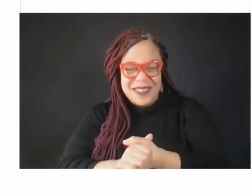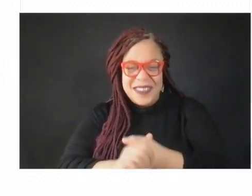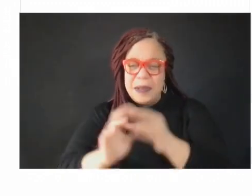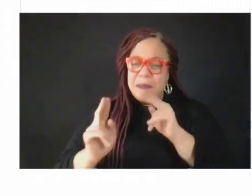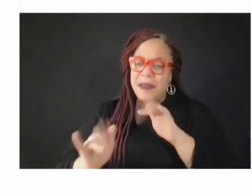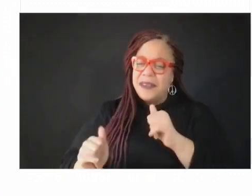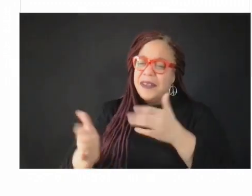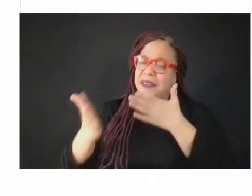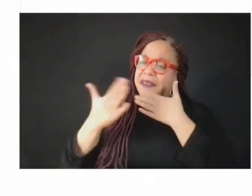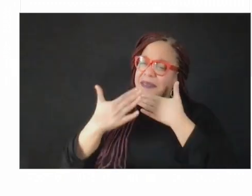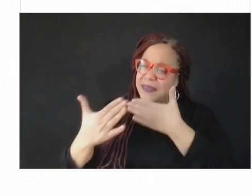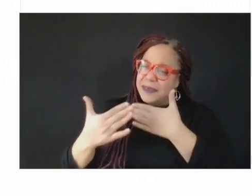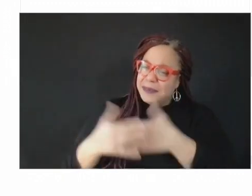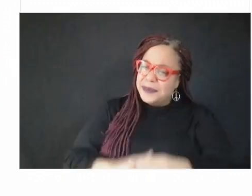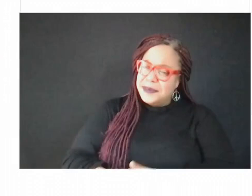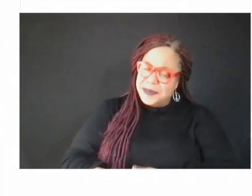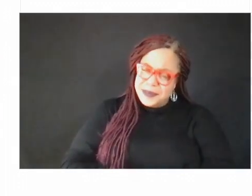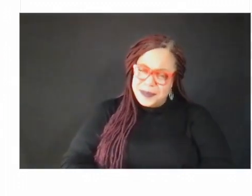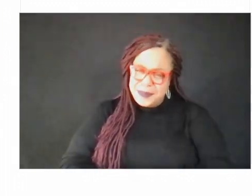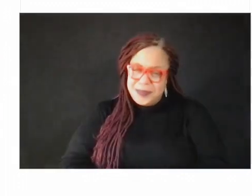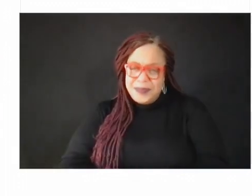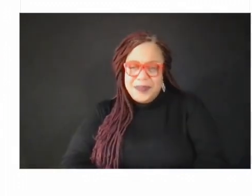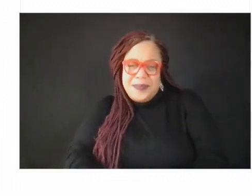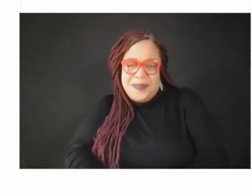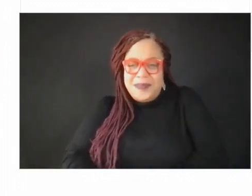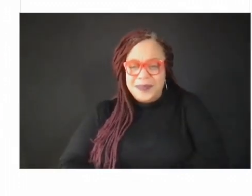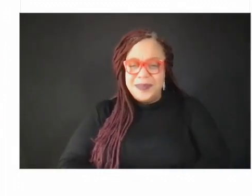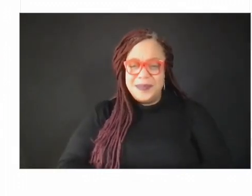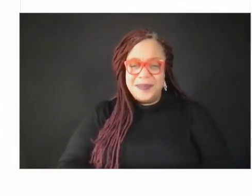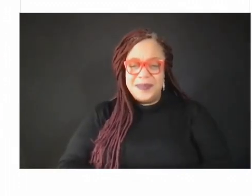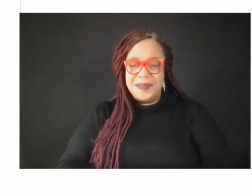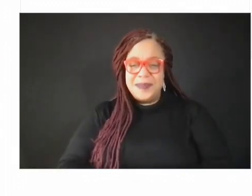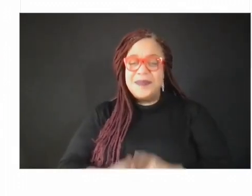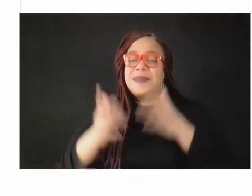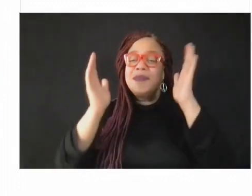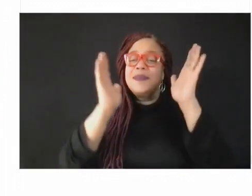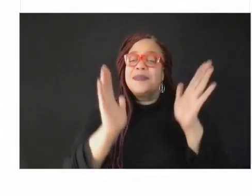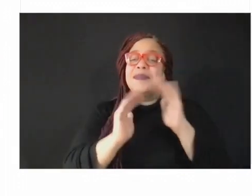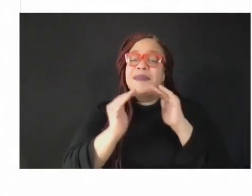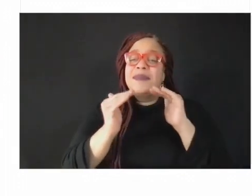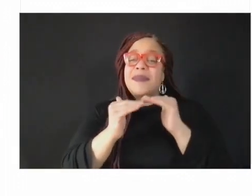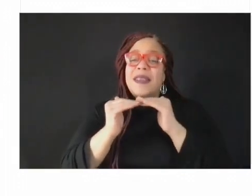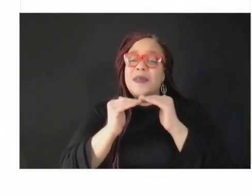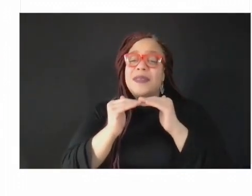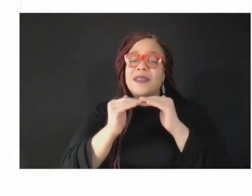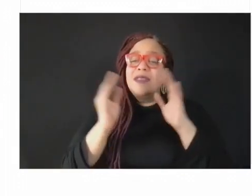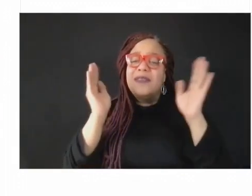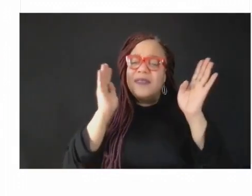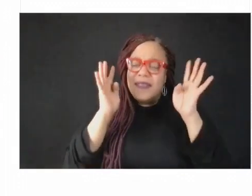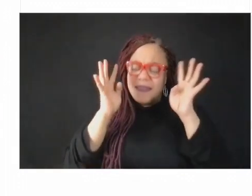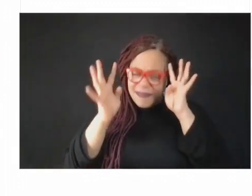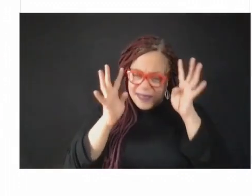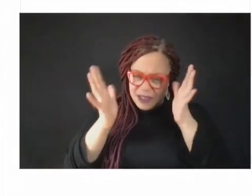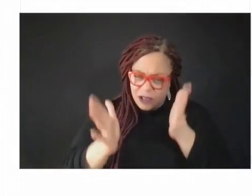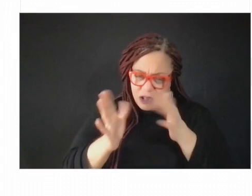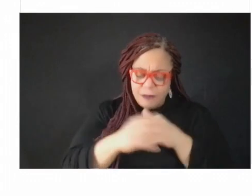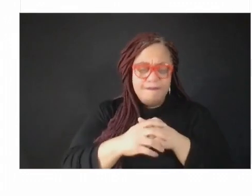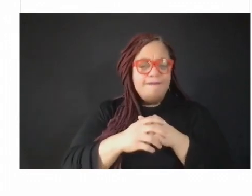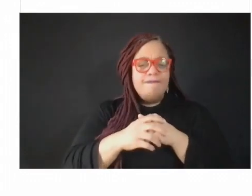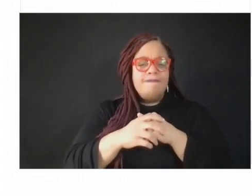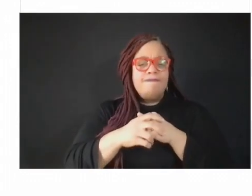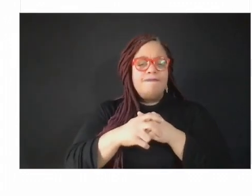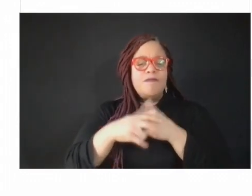Dr. Shaw brought equity, innovation, and engagement as themes opening. And I see those very same themes